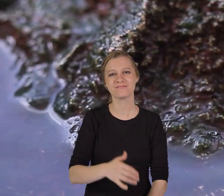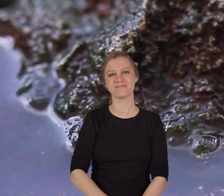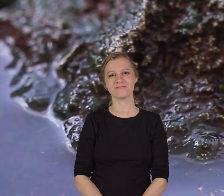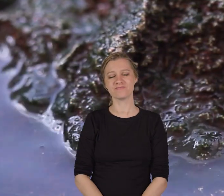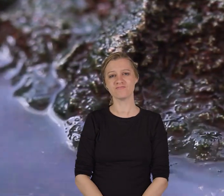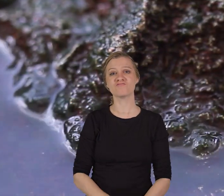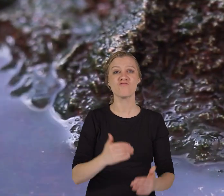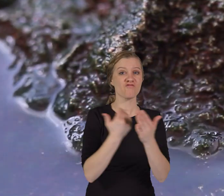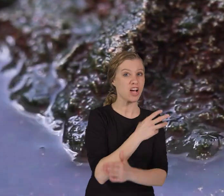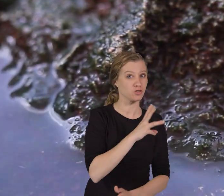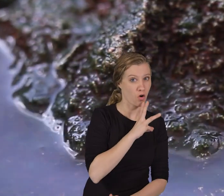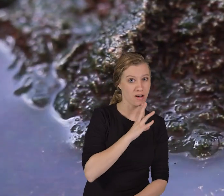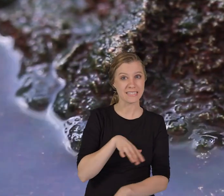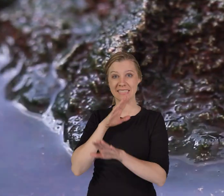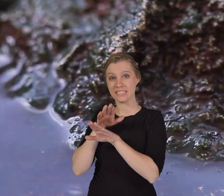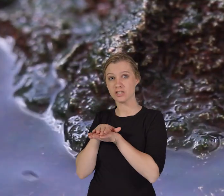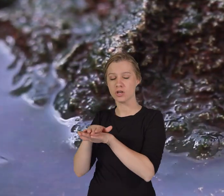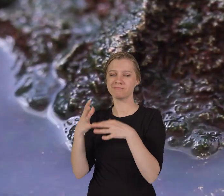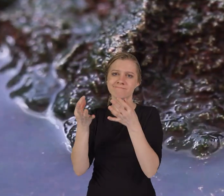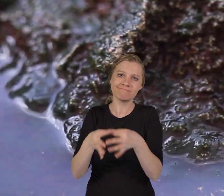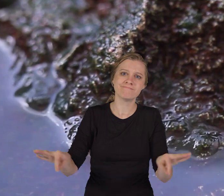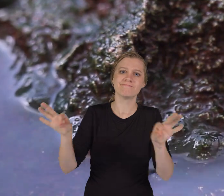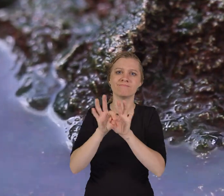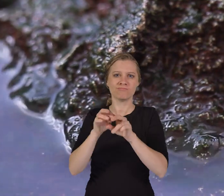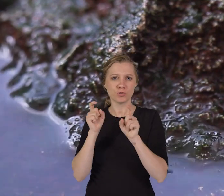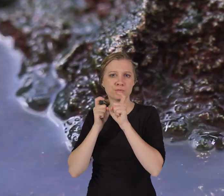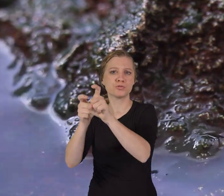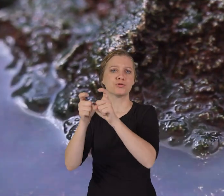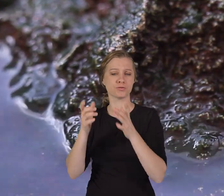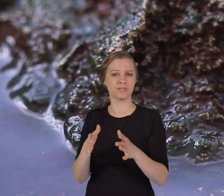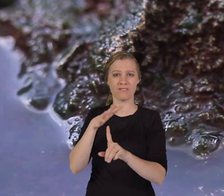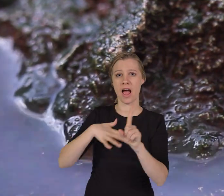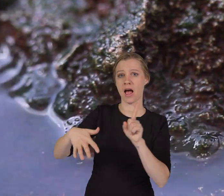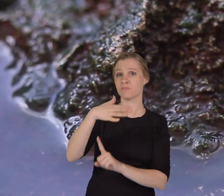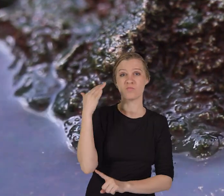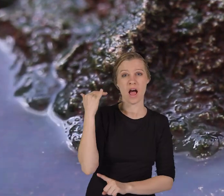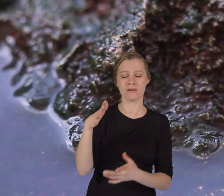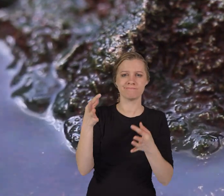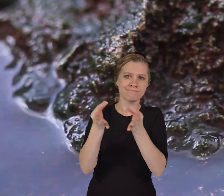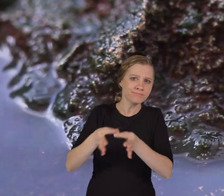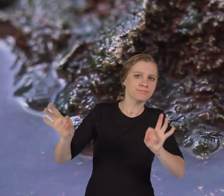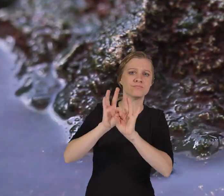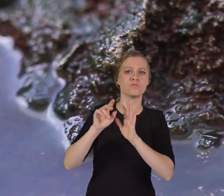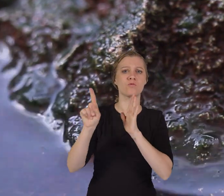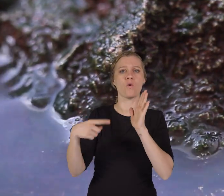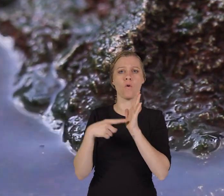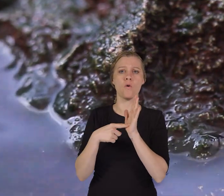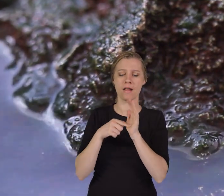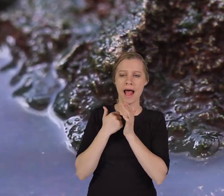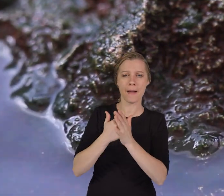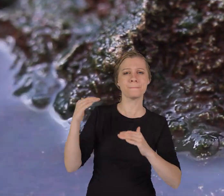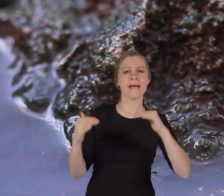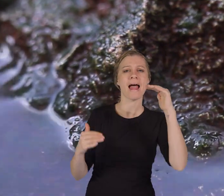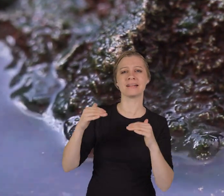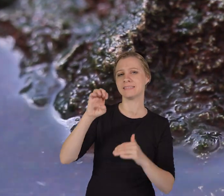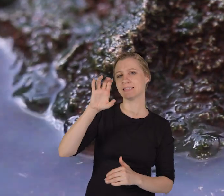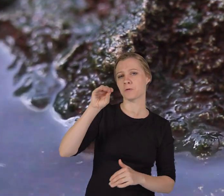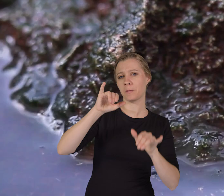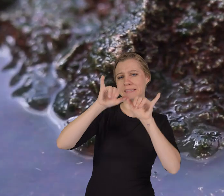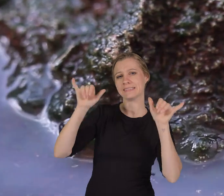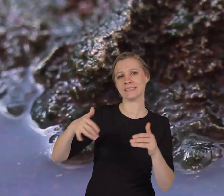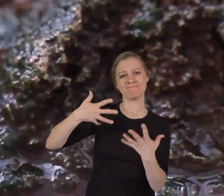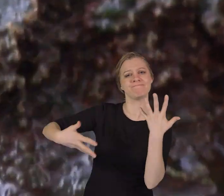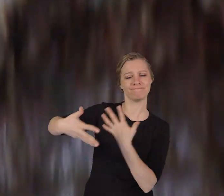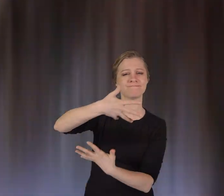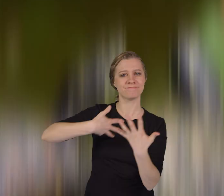Freshwater and sea turtles are essential contributors to the environment because they play a vital role in maintaining the balance of